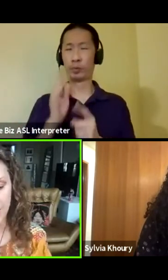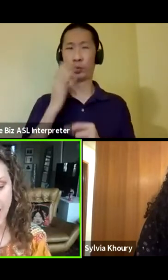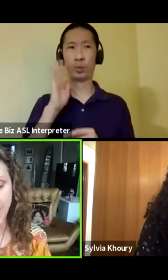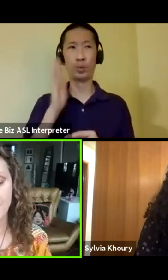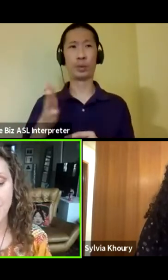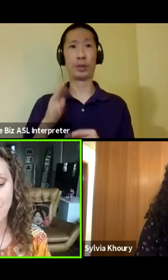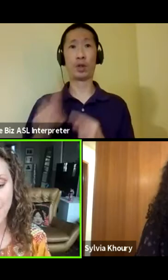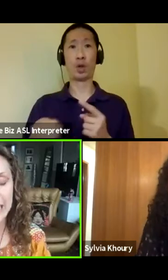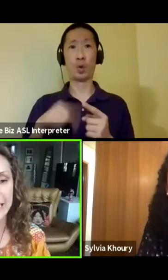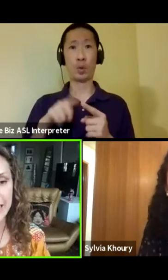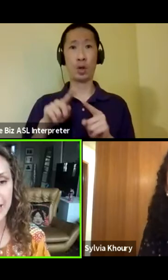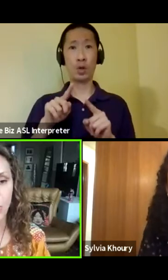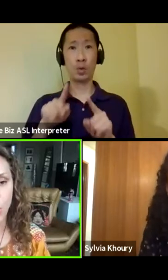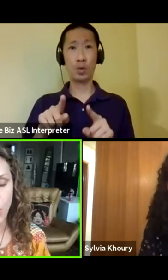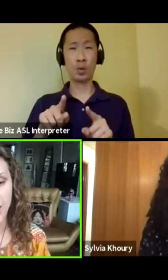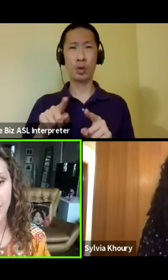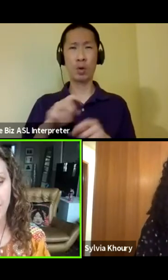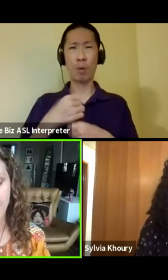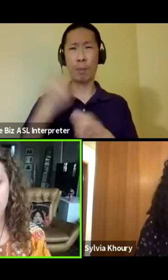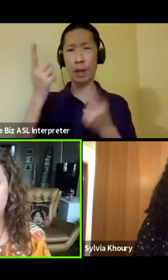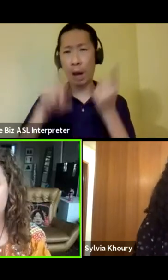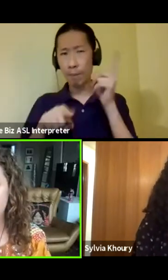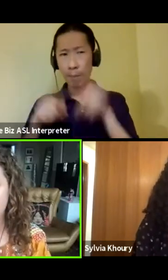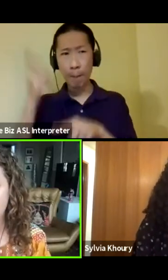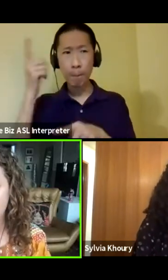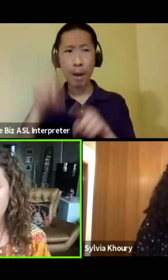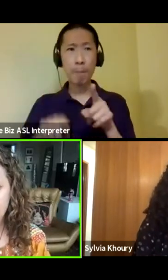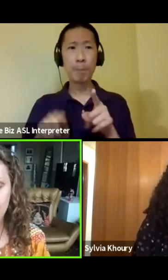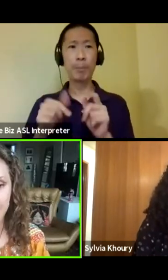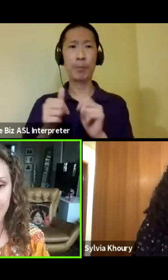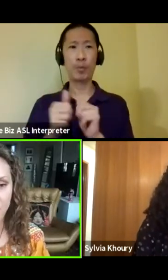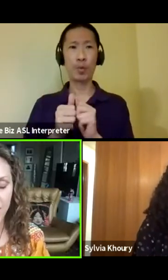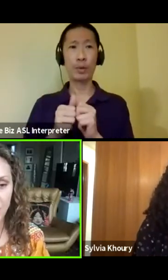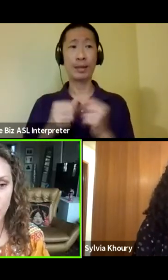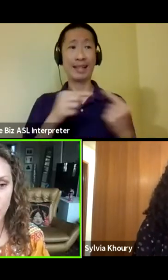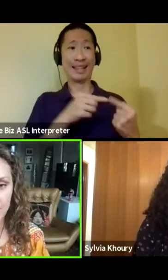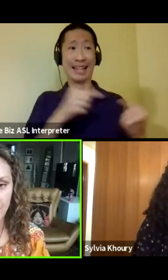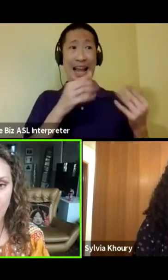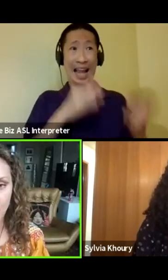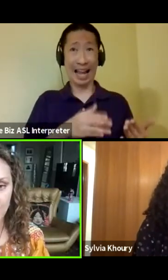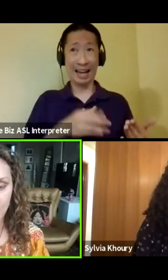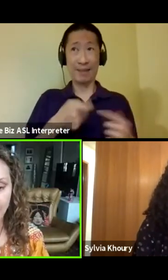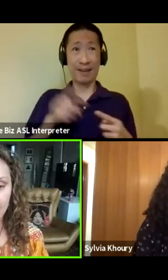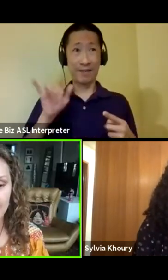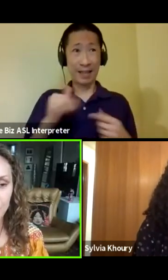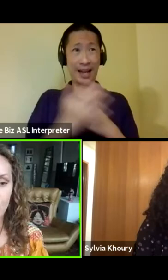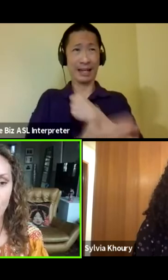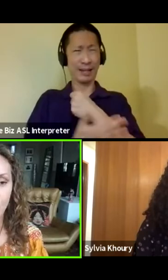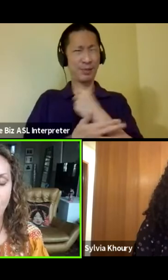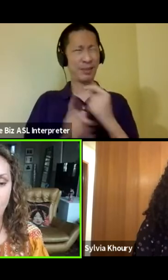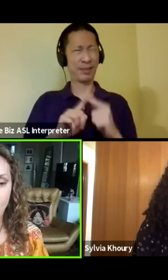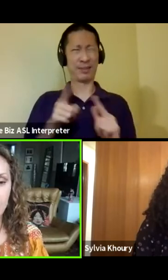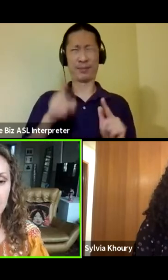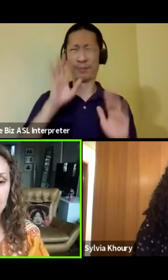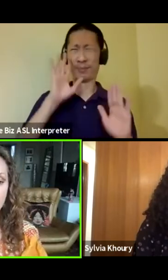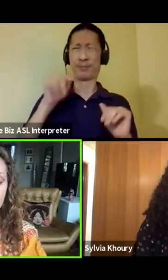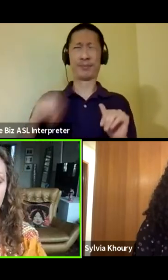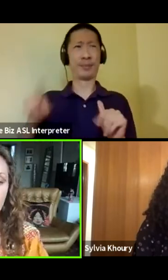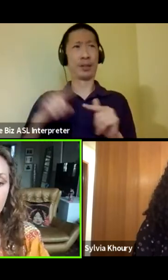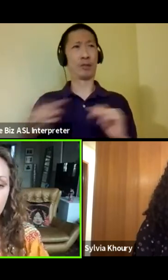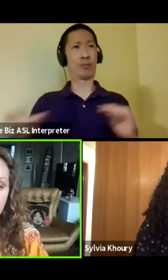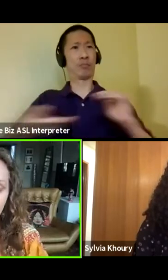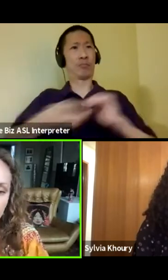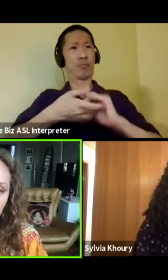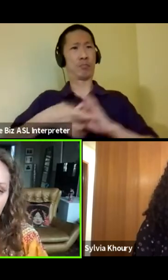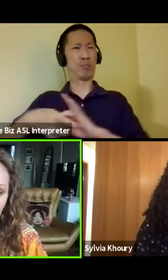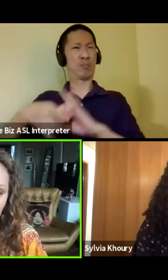and and make a deal with the enemy of a country and then you expect them to work together,